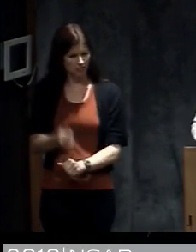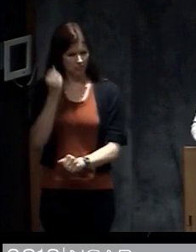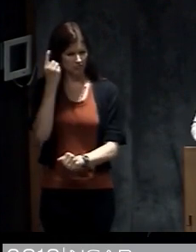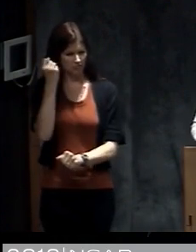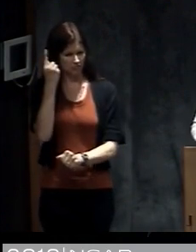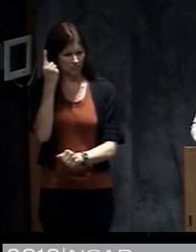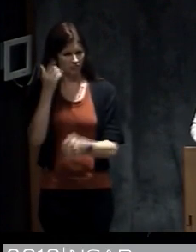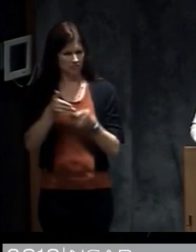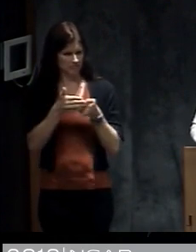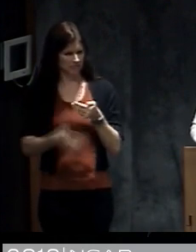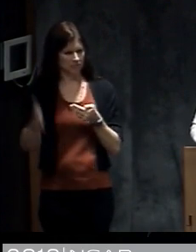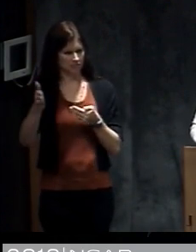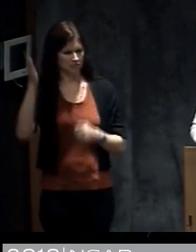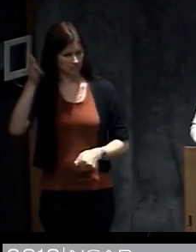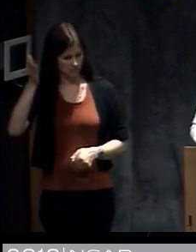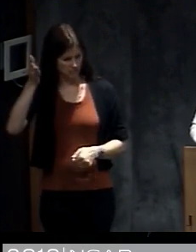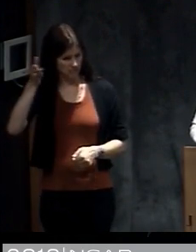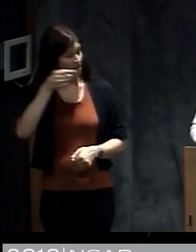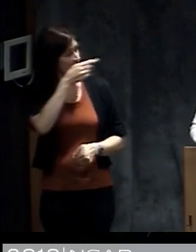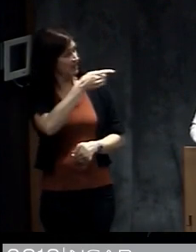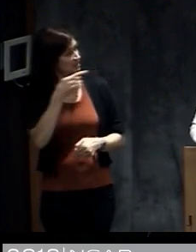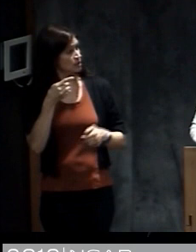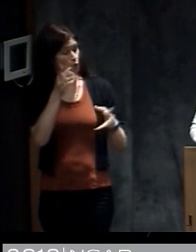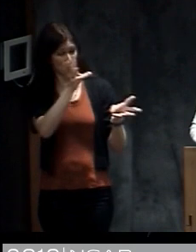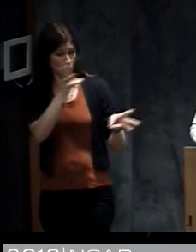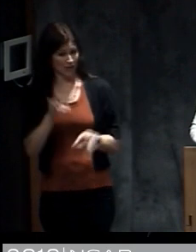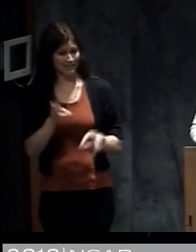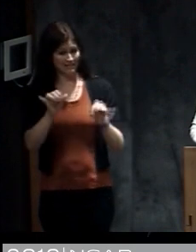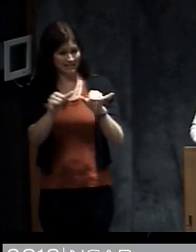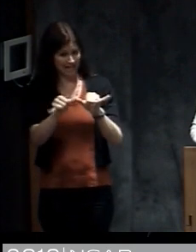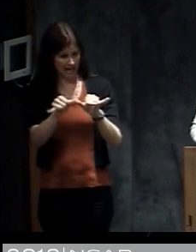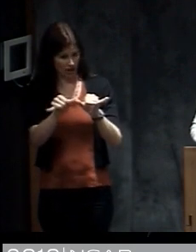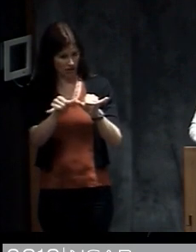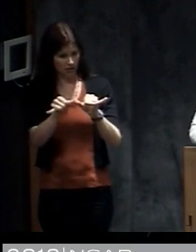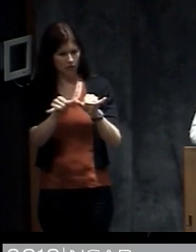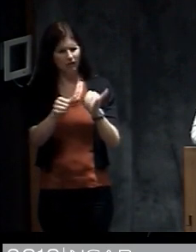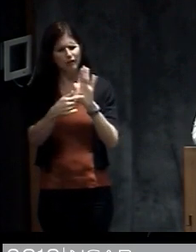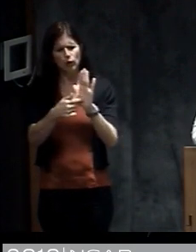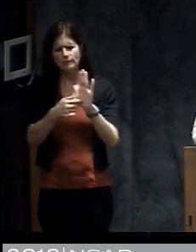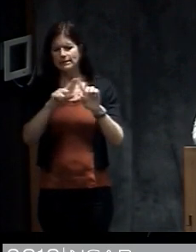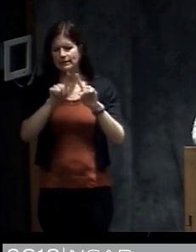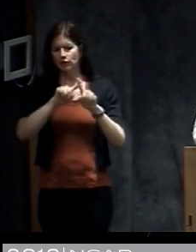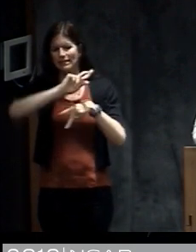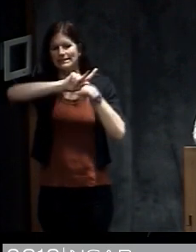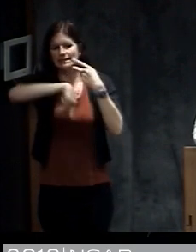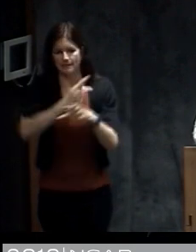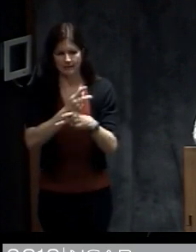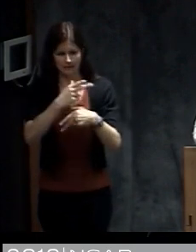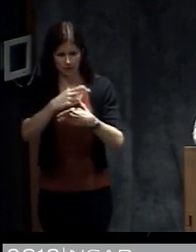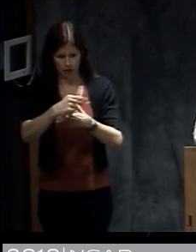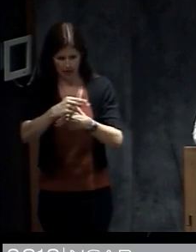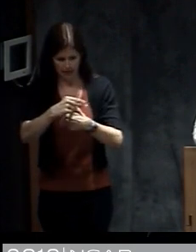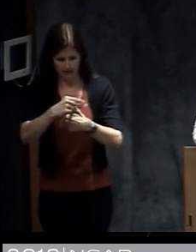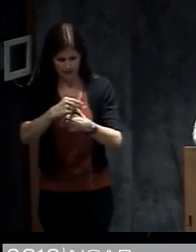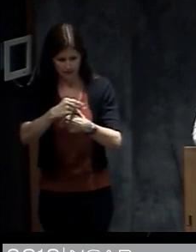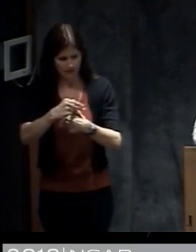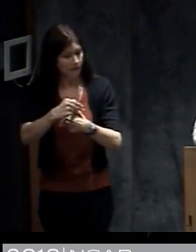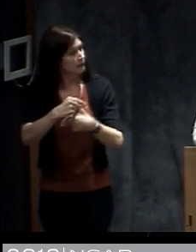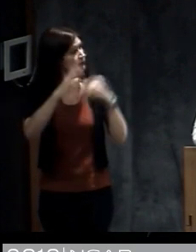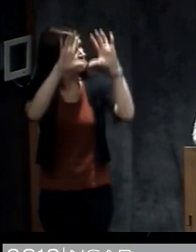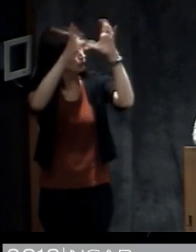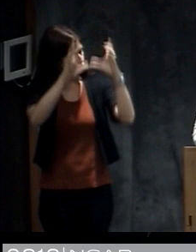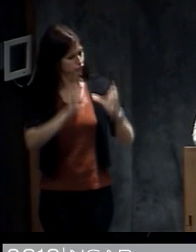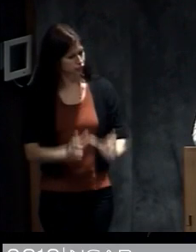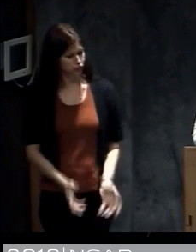this shows the Saffir-Simpson hurricane wind scale which represents different types of hurricanes. So on the left here you can see the category of hurricanes